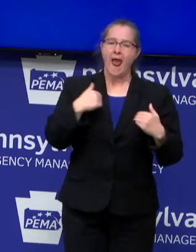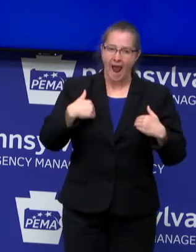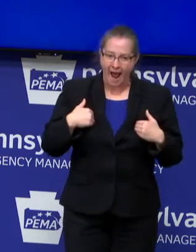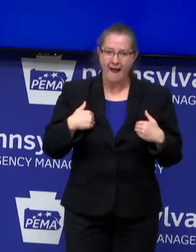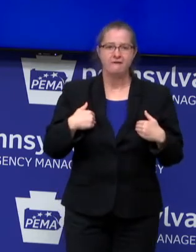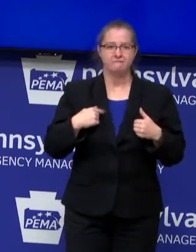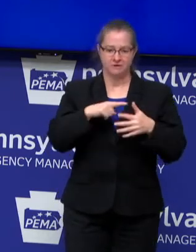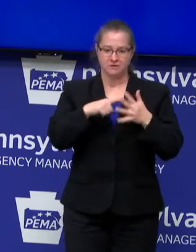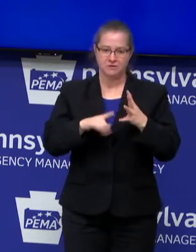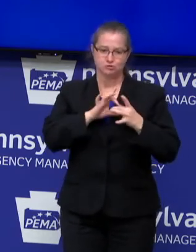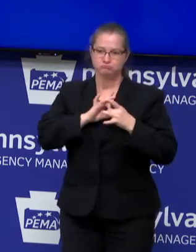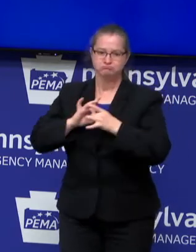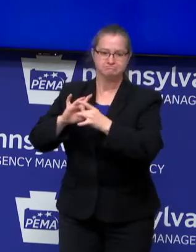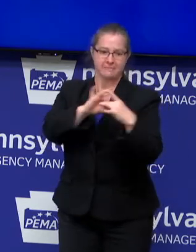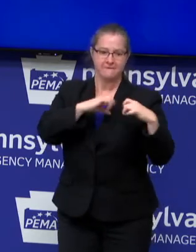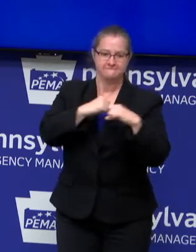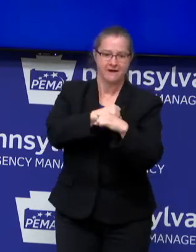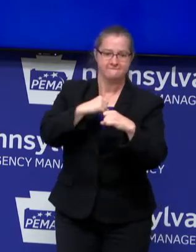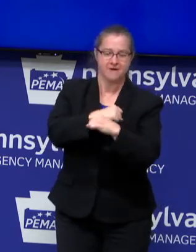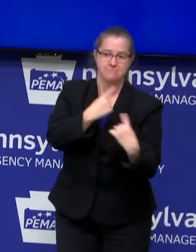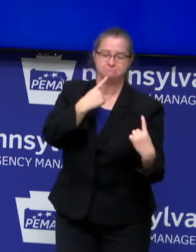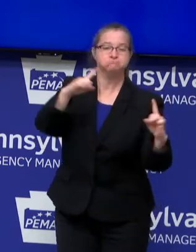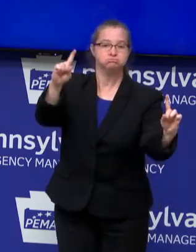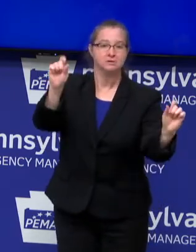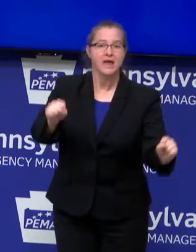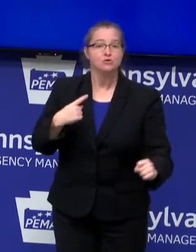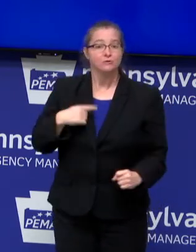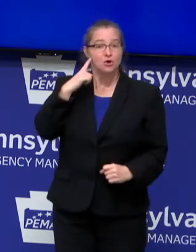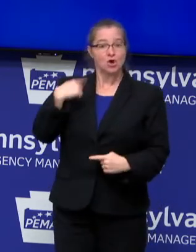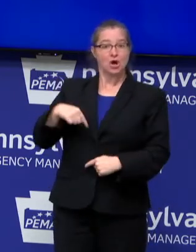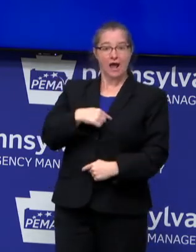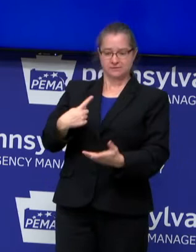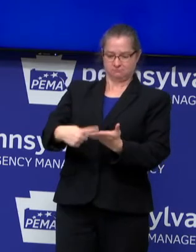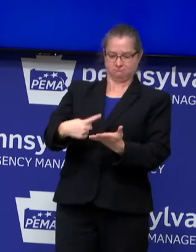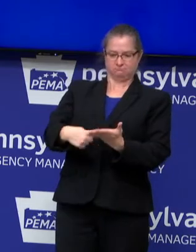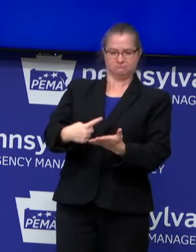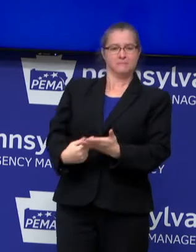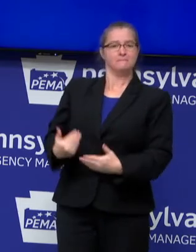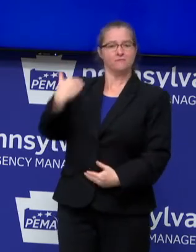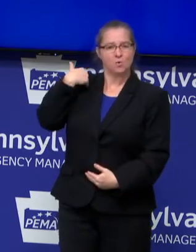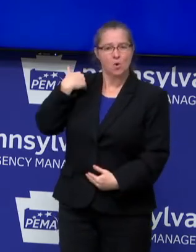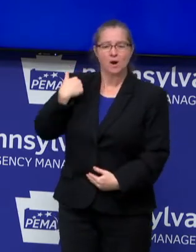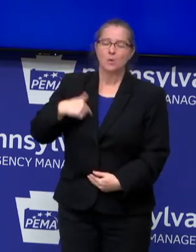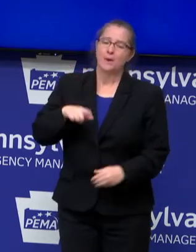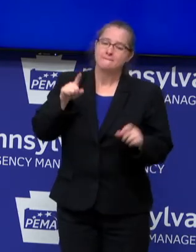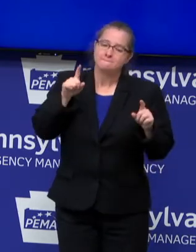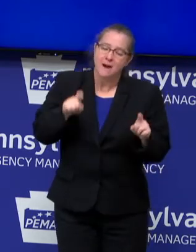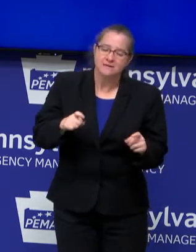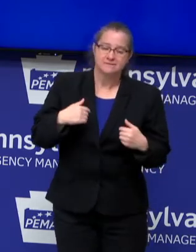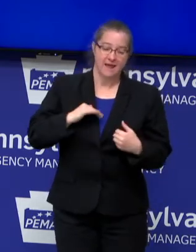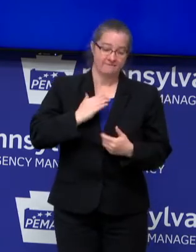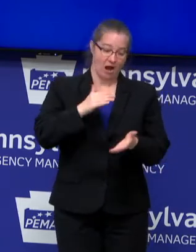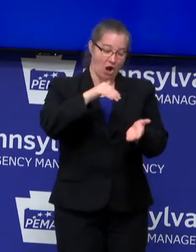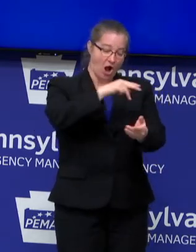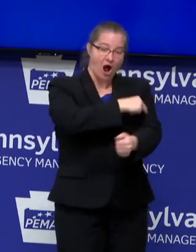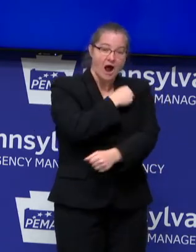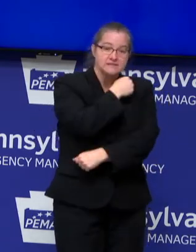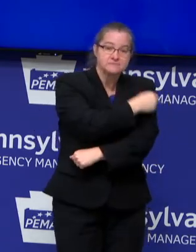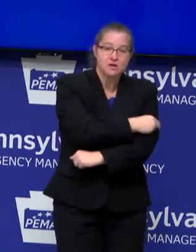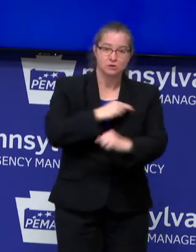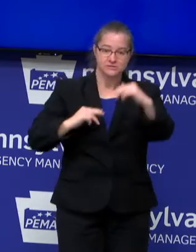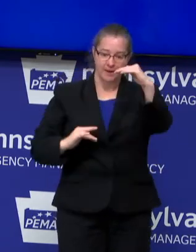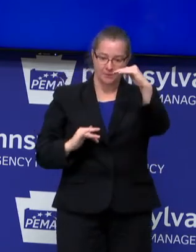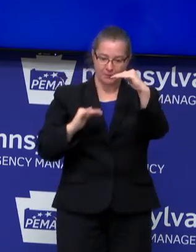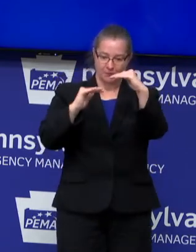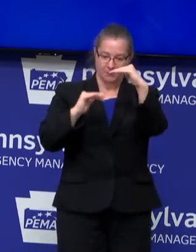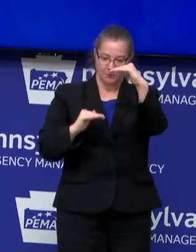to fight this infection. You've heard us talk about this before. We need to have the capacity of our healthcare systems provide care